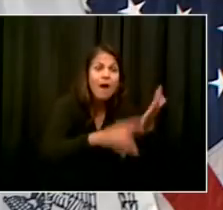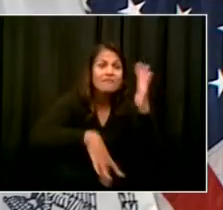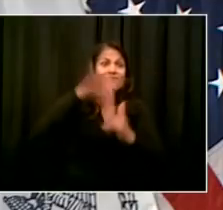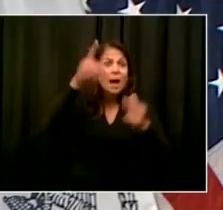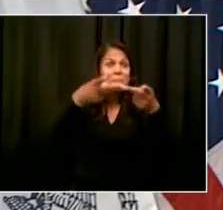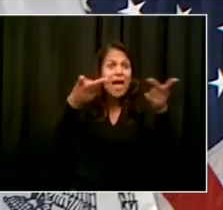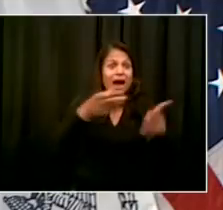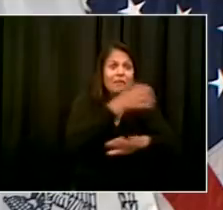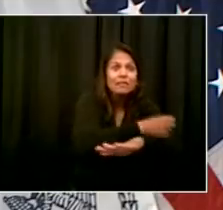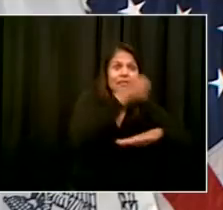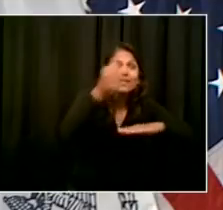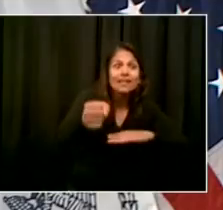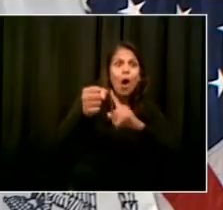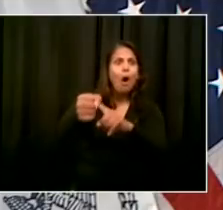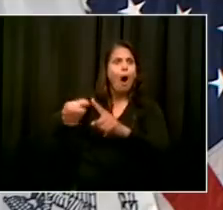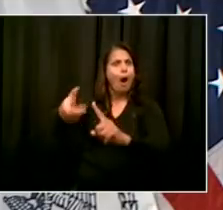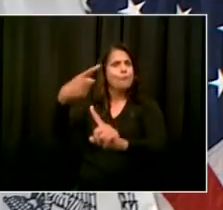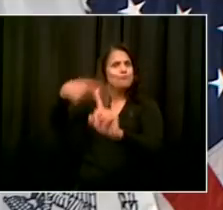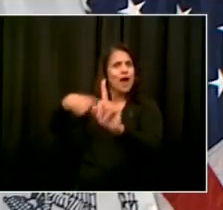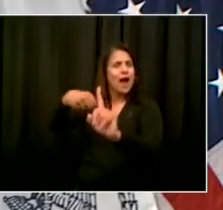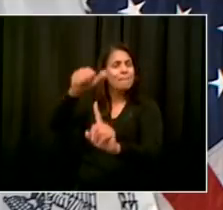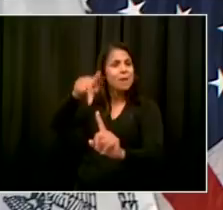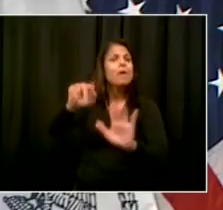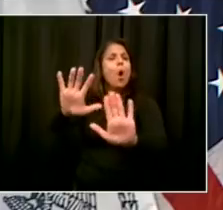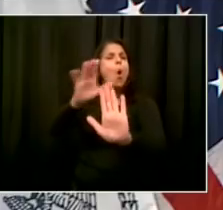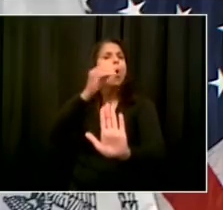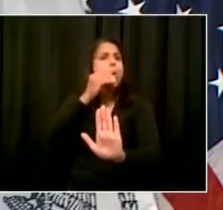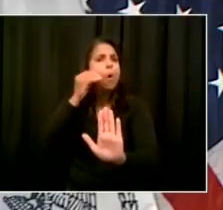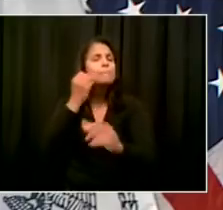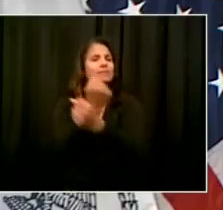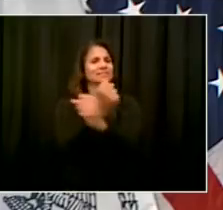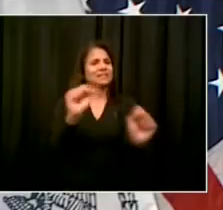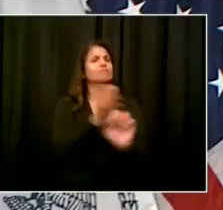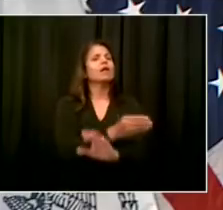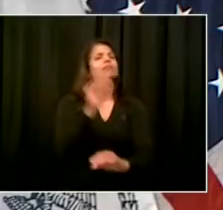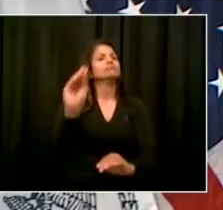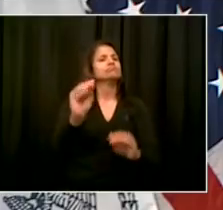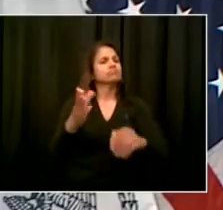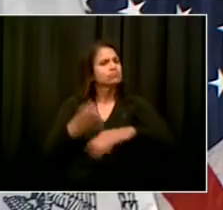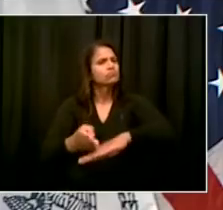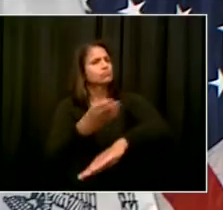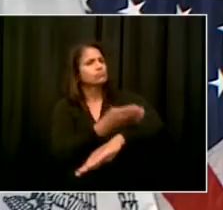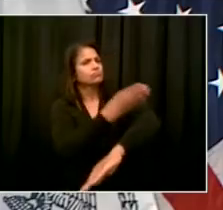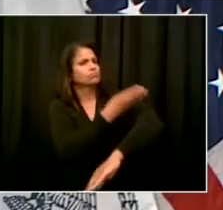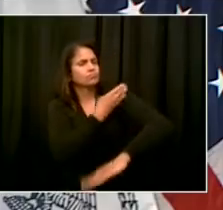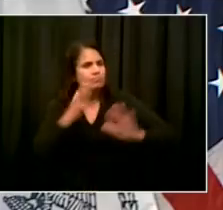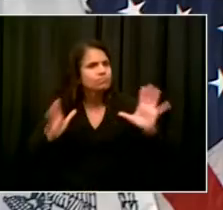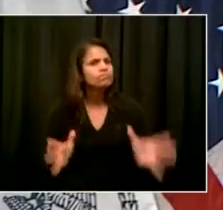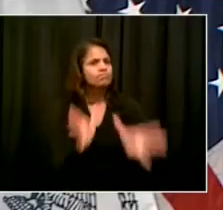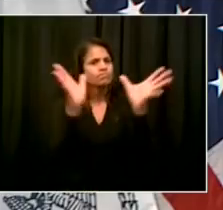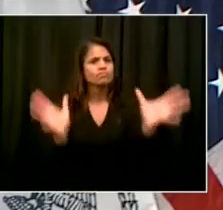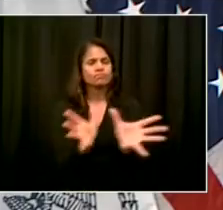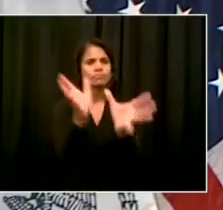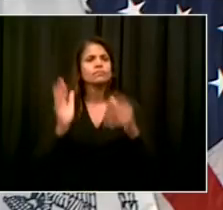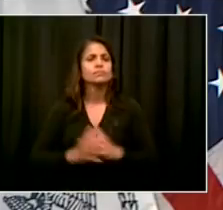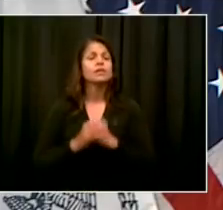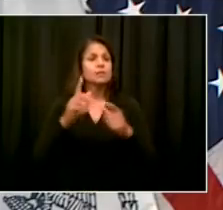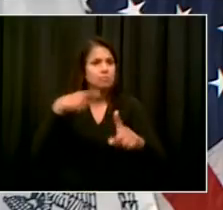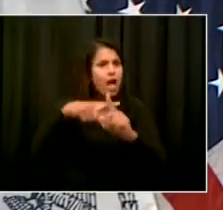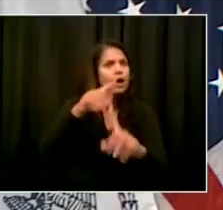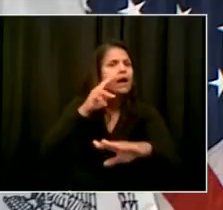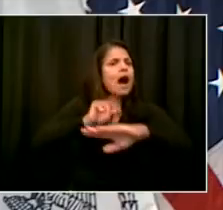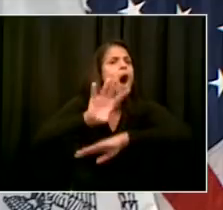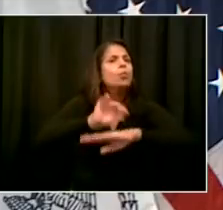people to shelters with the proper support and not be in temporary hotels. And we're going to look at the whole system,